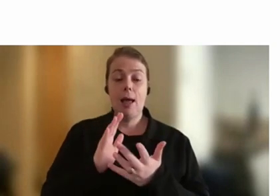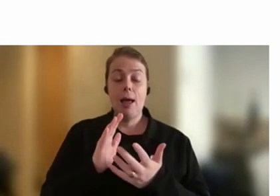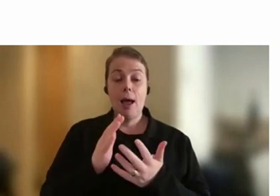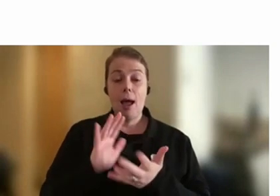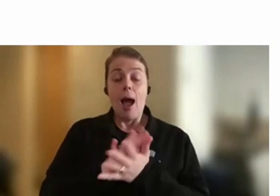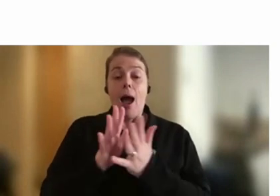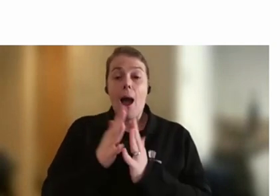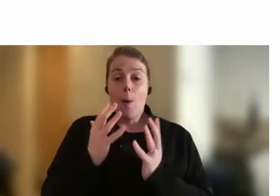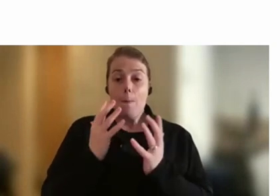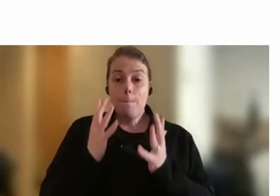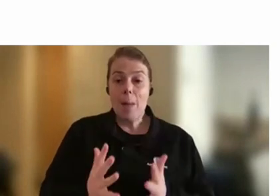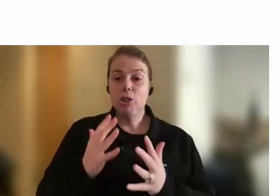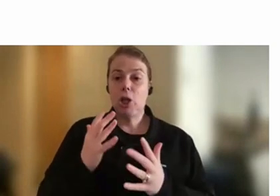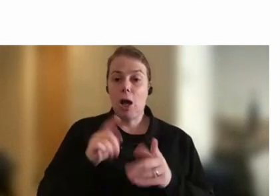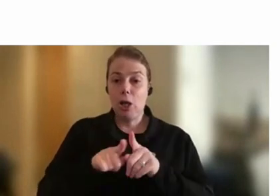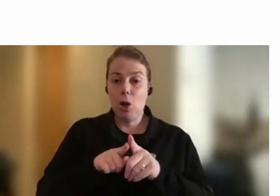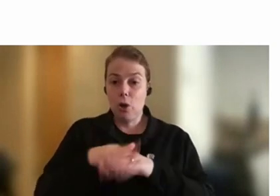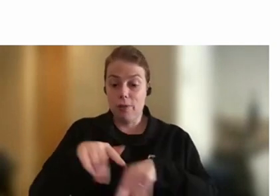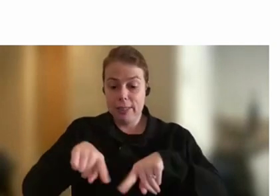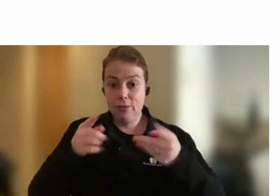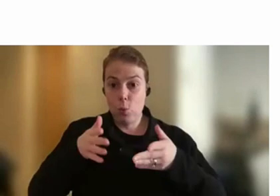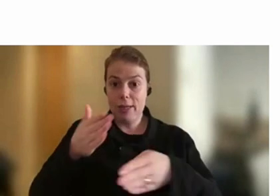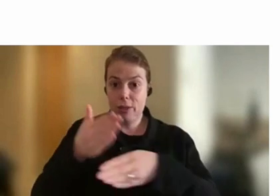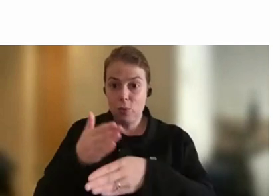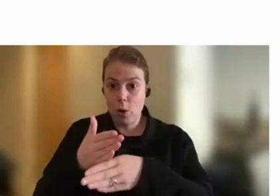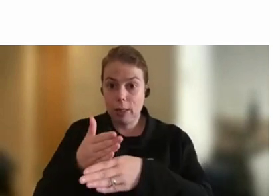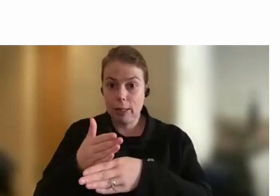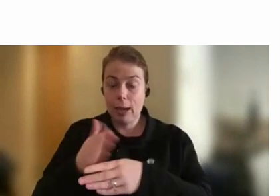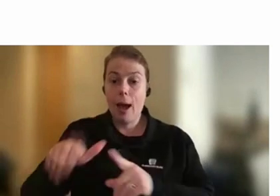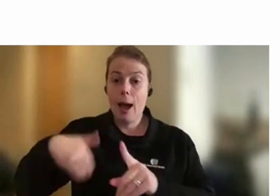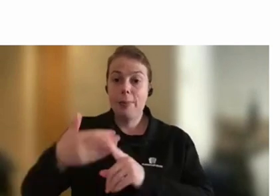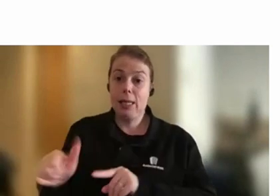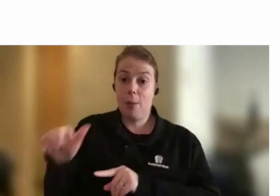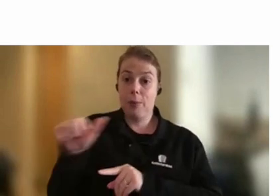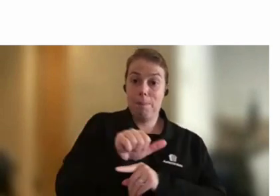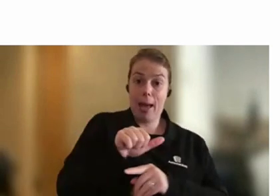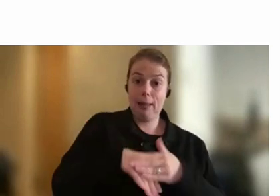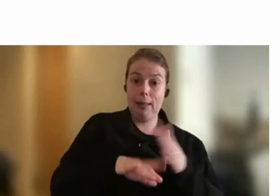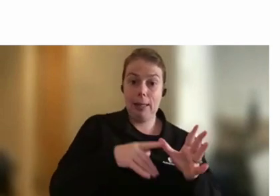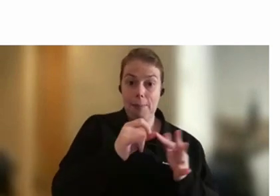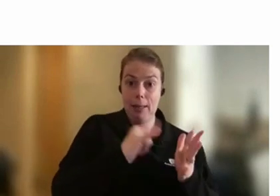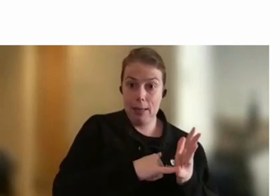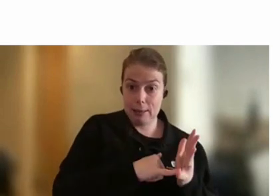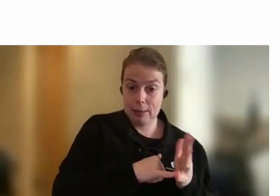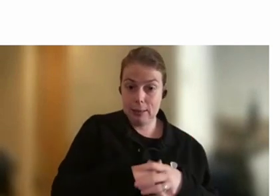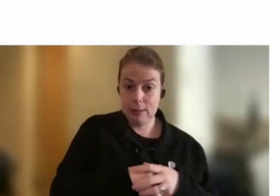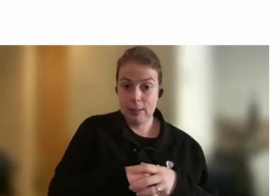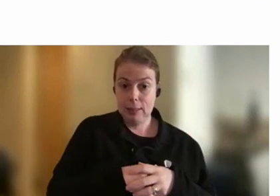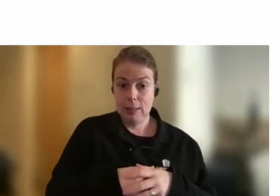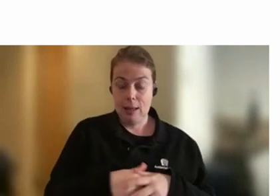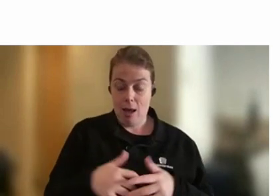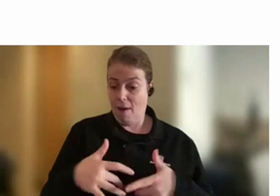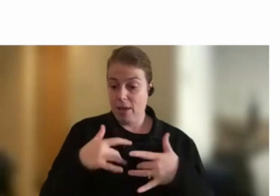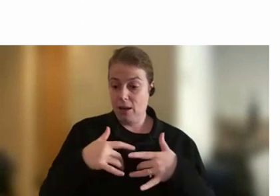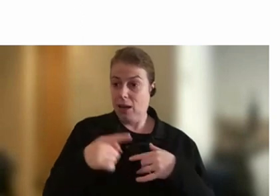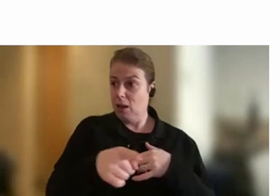this conservatism and I felt the hierarchy that made me feel I was a long way from the people who knew the stuff. And